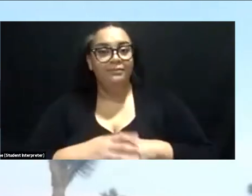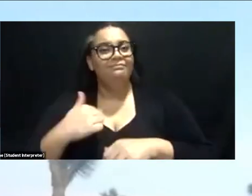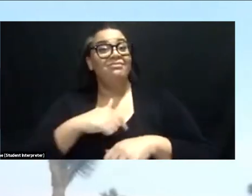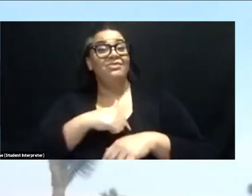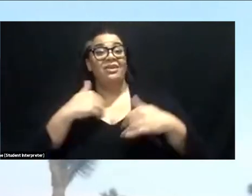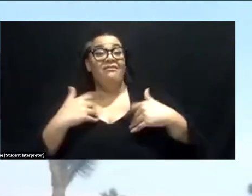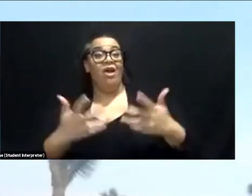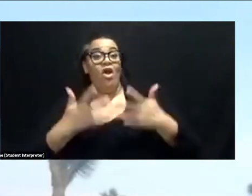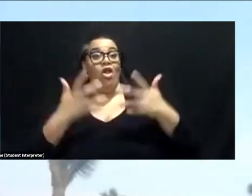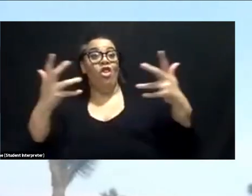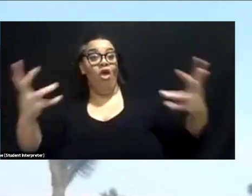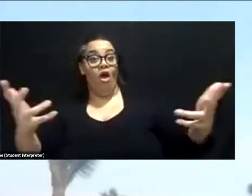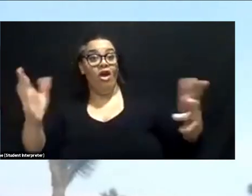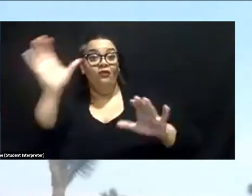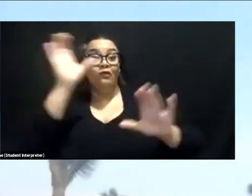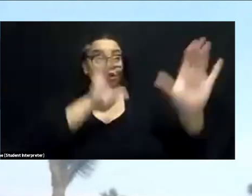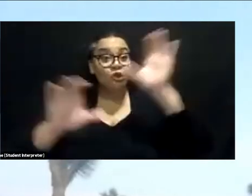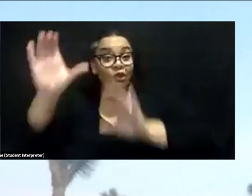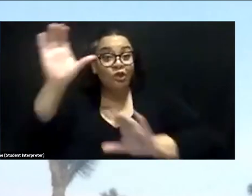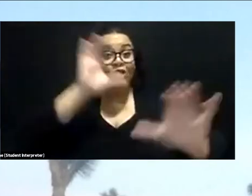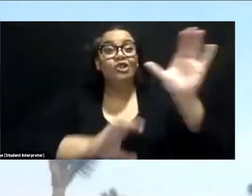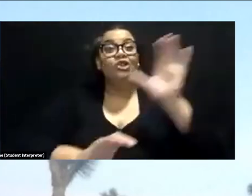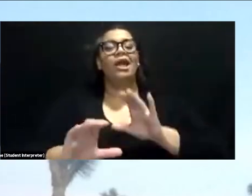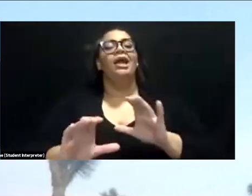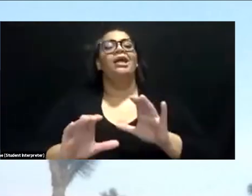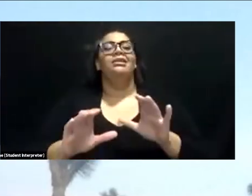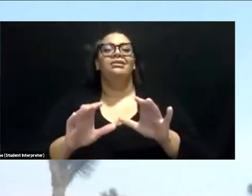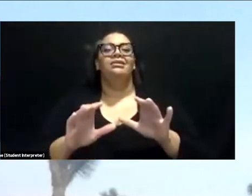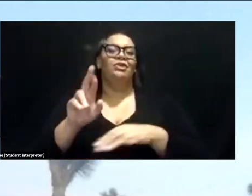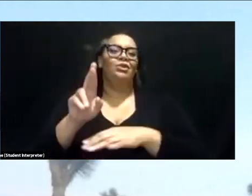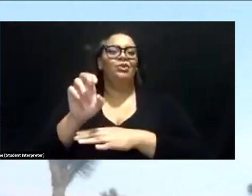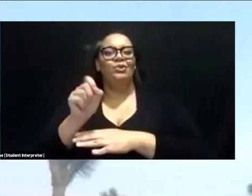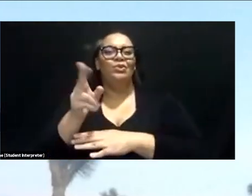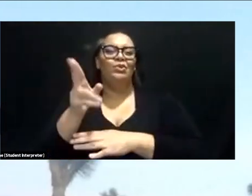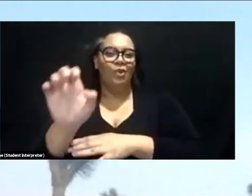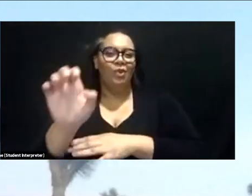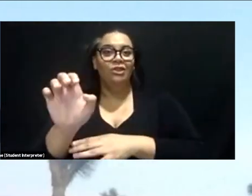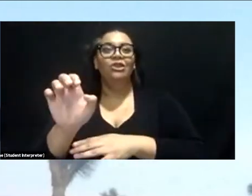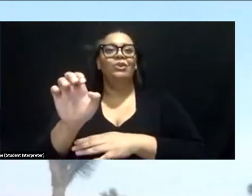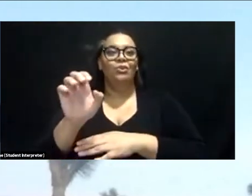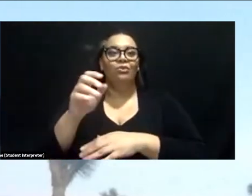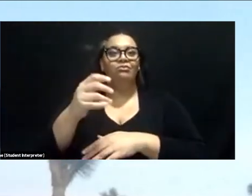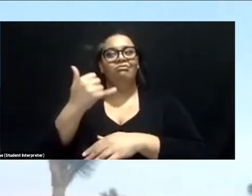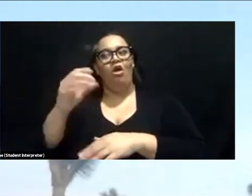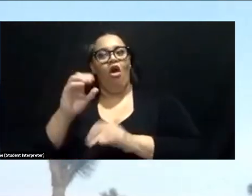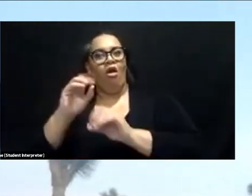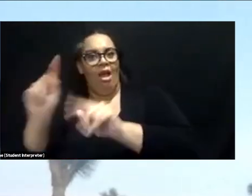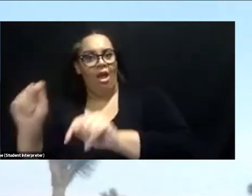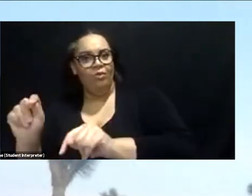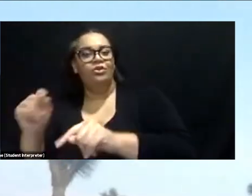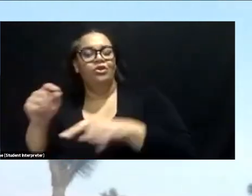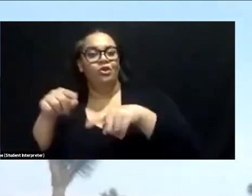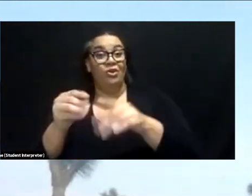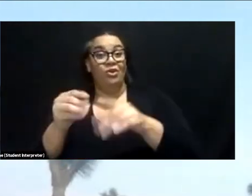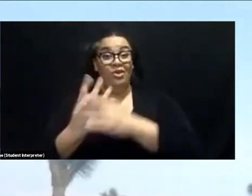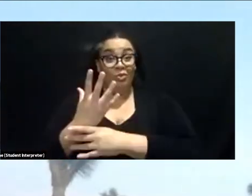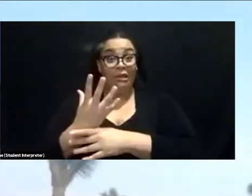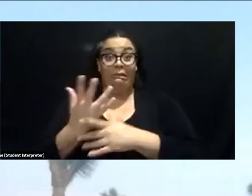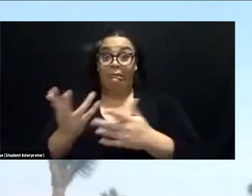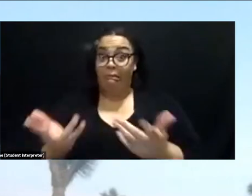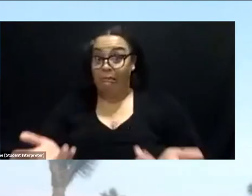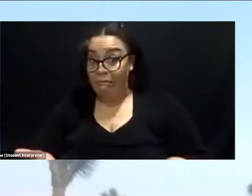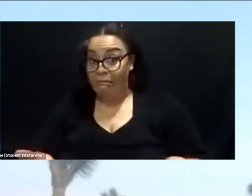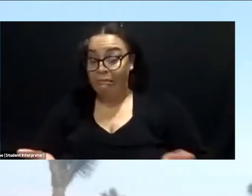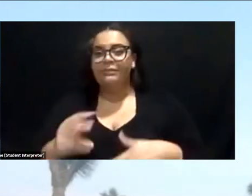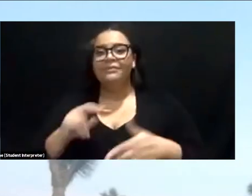lot of search and rescue call outs. Unfortunately, this spring, I have my phone here. If I talk about, we've had a lot of calls